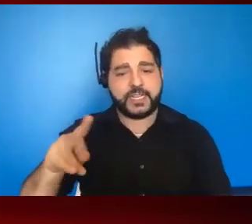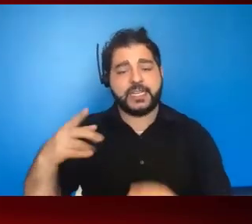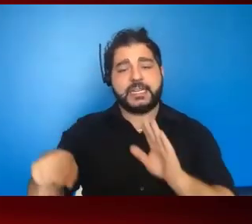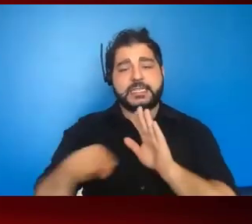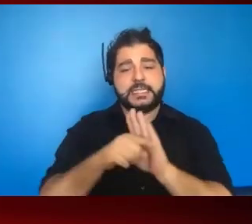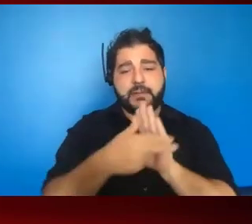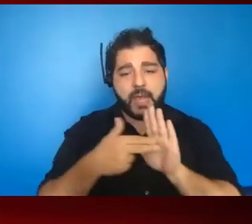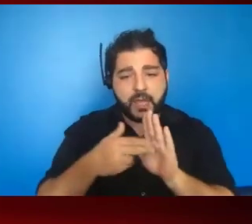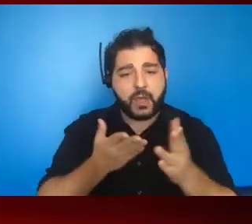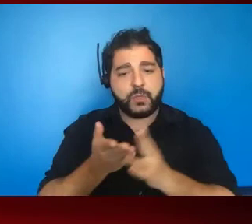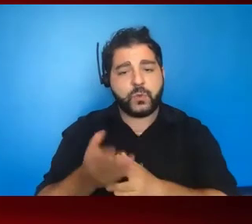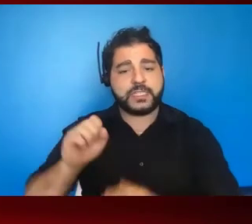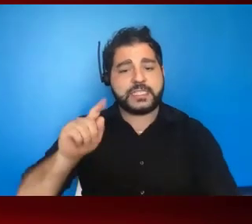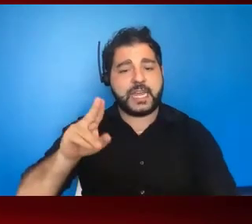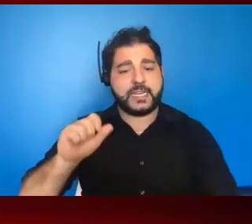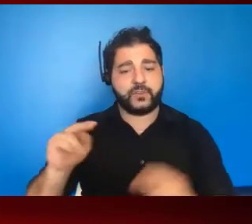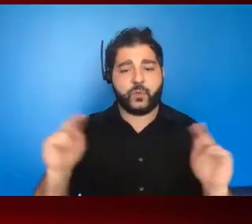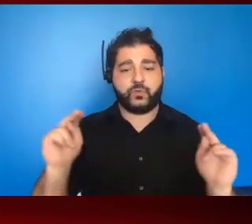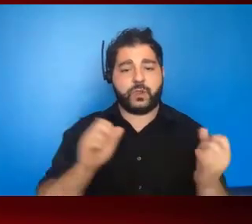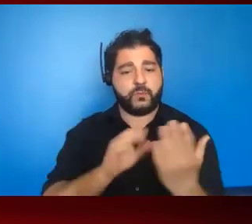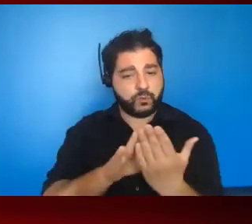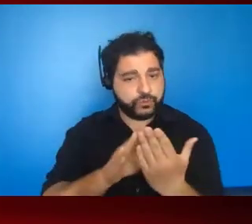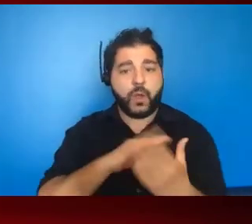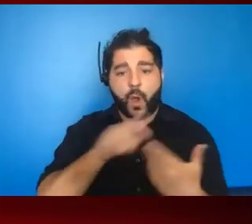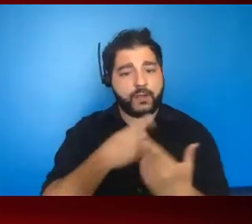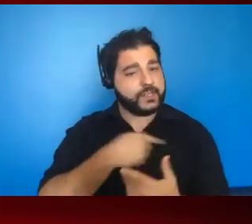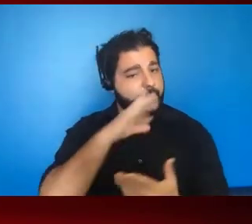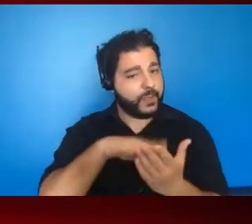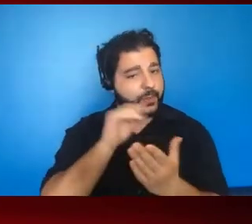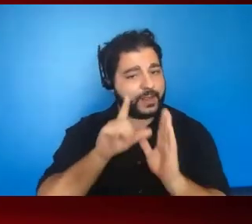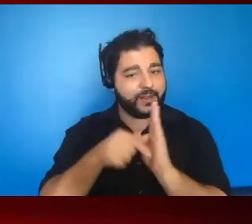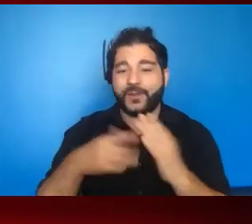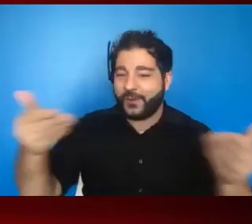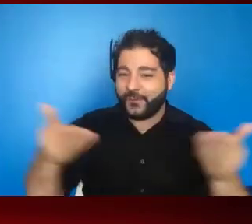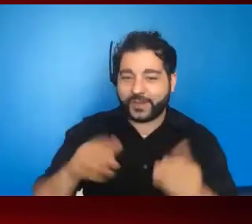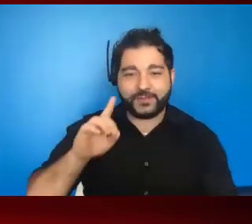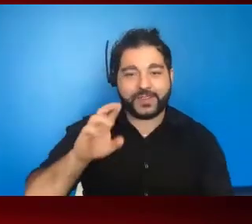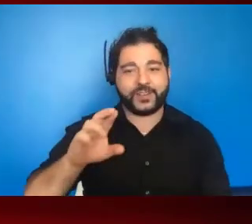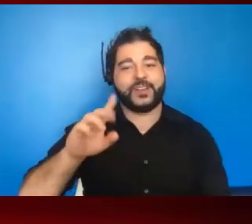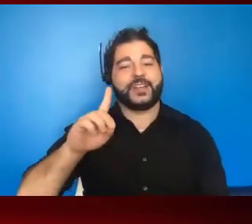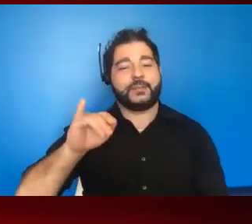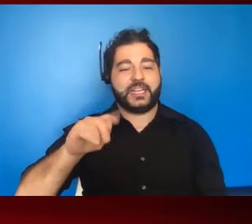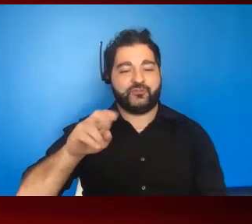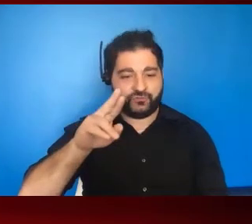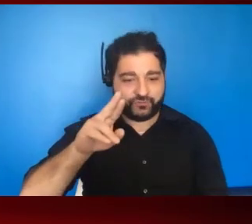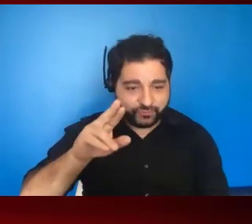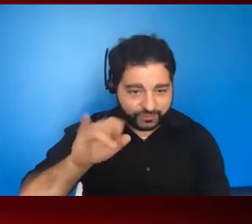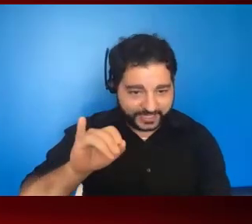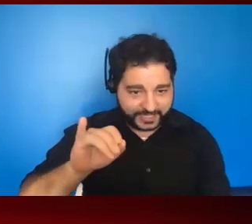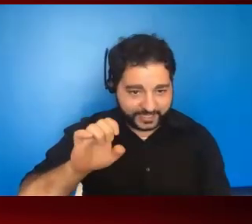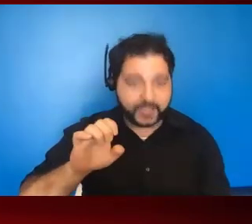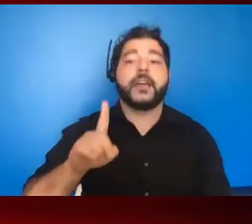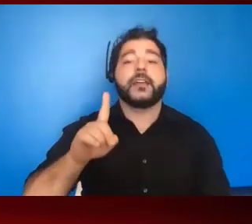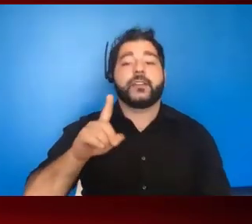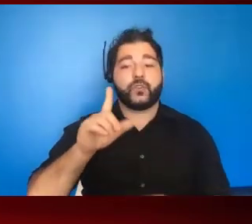a status-neutral approach, which I'm sure we'll all learn more about. Welcome, Dr. Dimitri, to the 20th, 28th annual AIDS Watch.